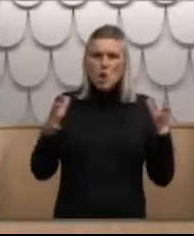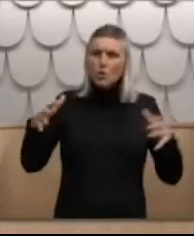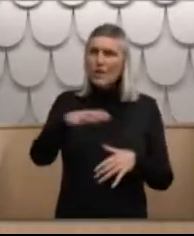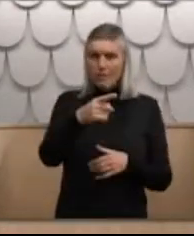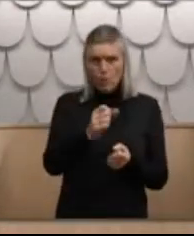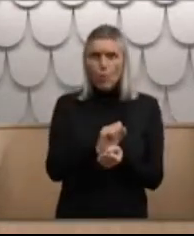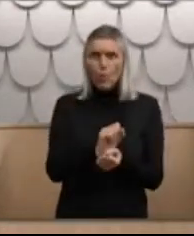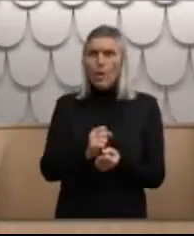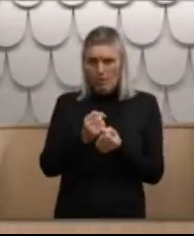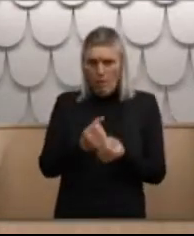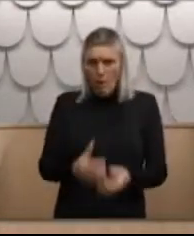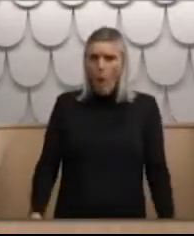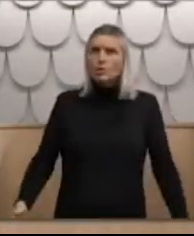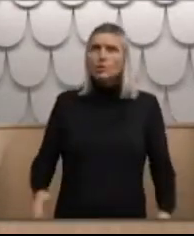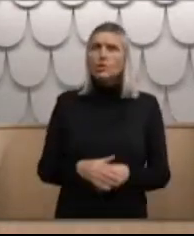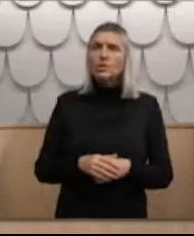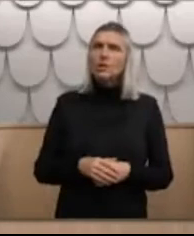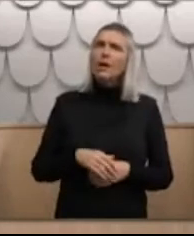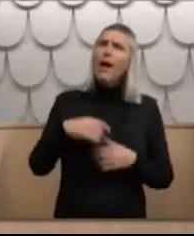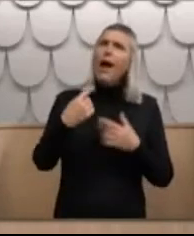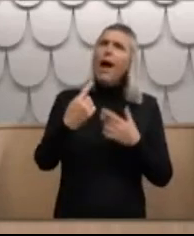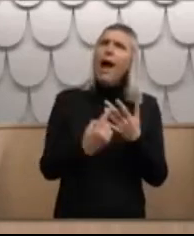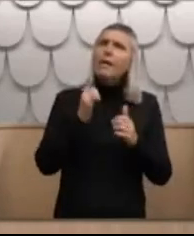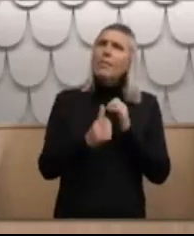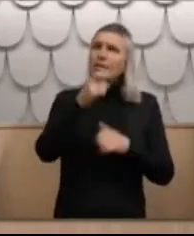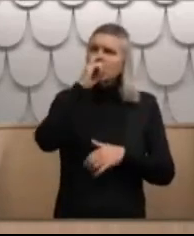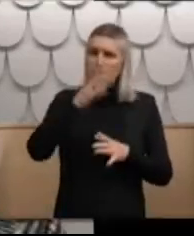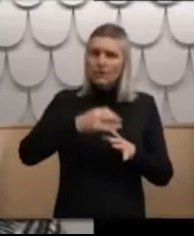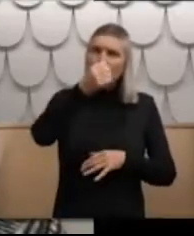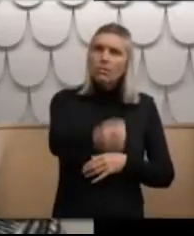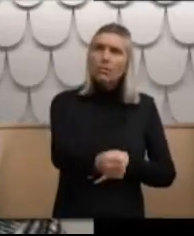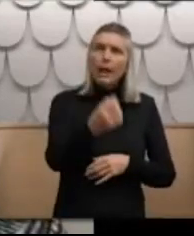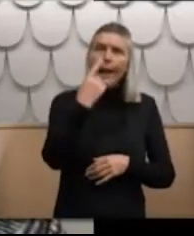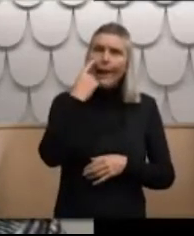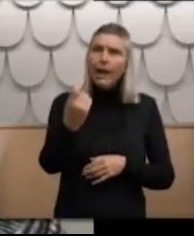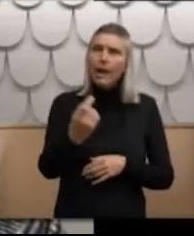did did any of your other brothers or sisters go into care